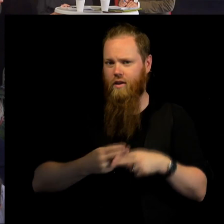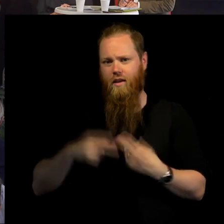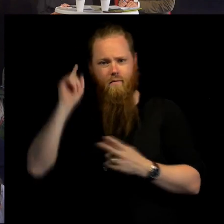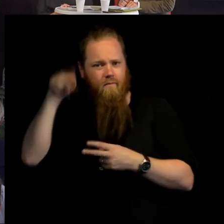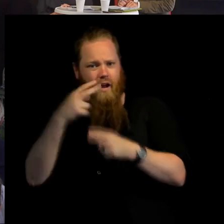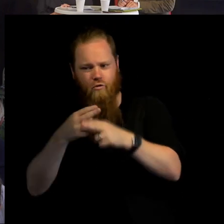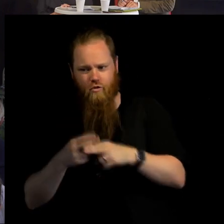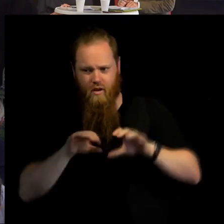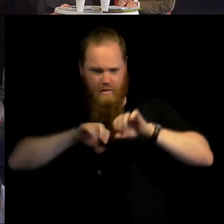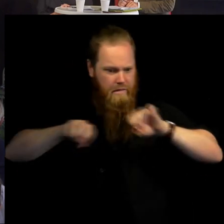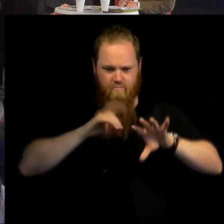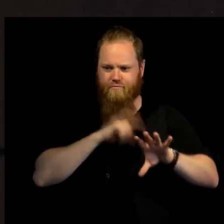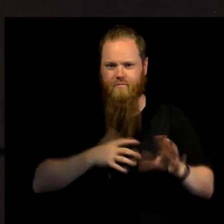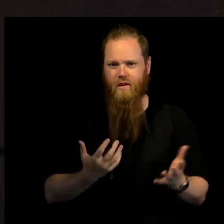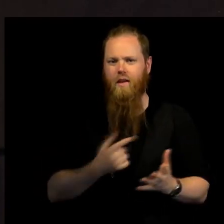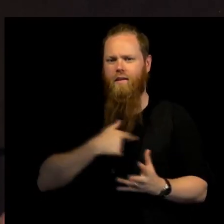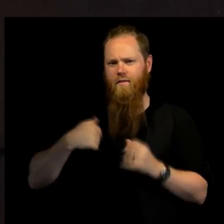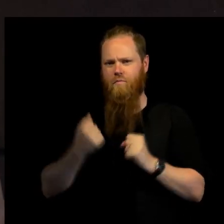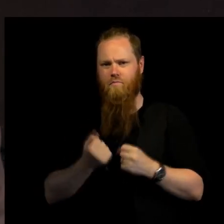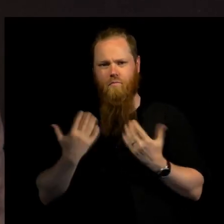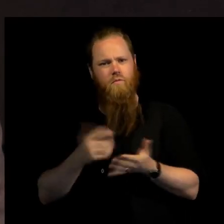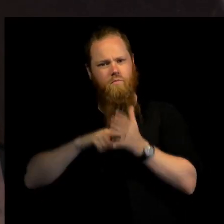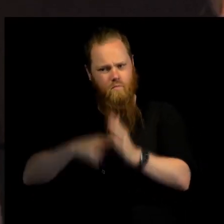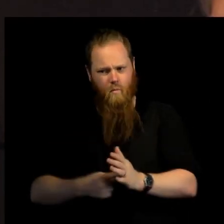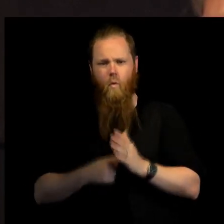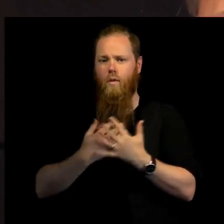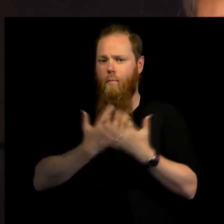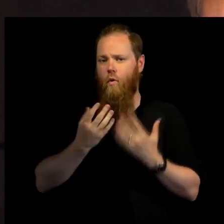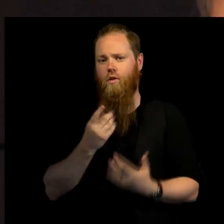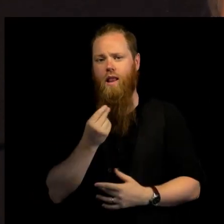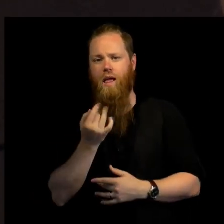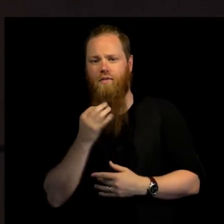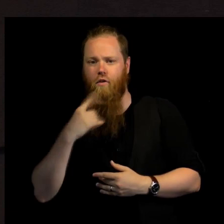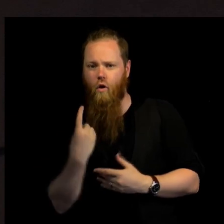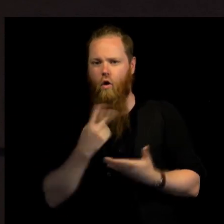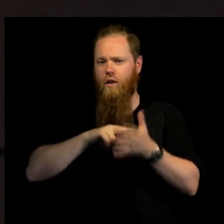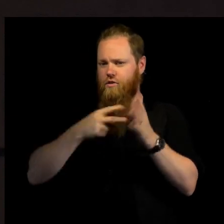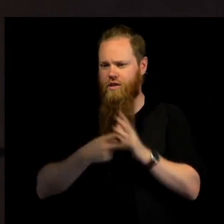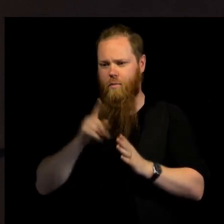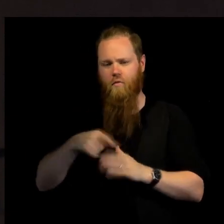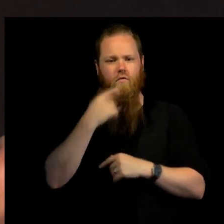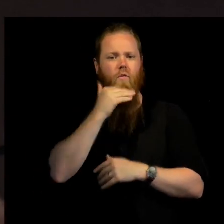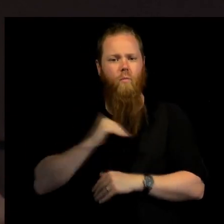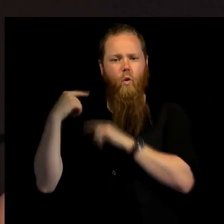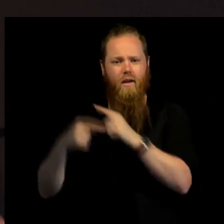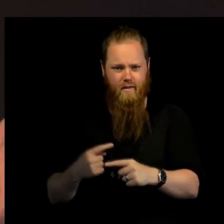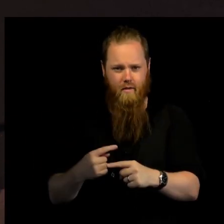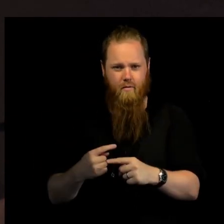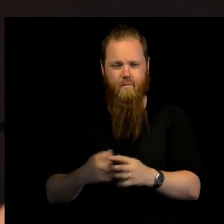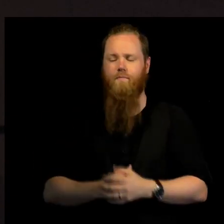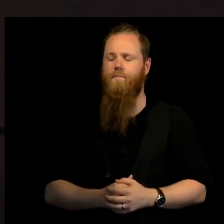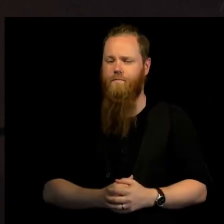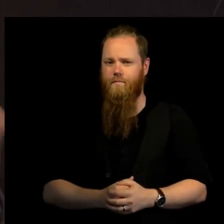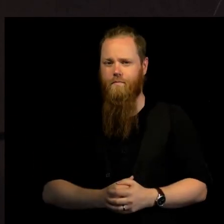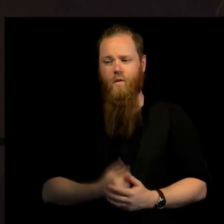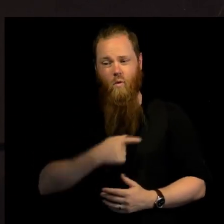with the young generation to reinforce multilateralism, the value shows what happens. And secondly, we ourselves need to be, and I think that is where